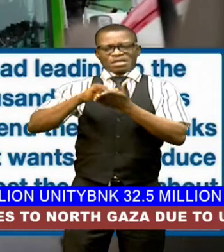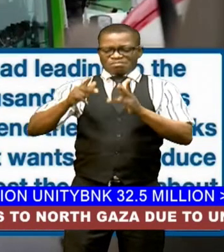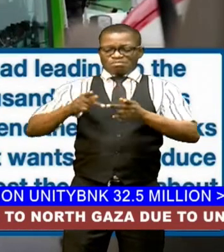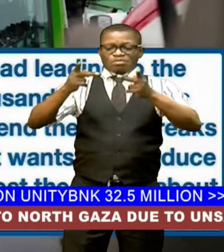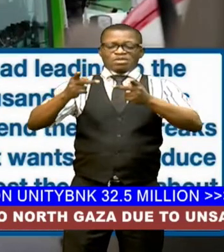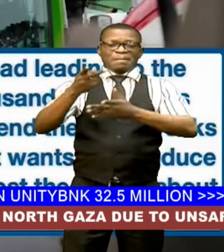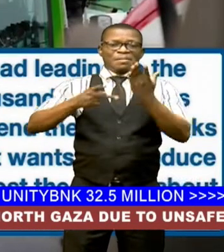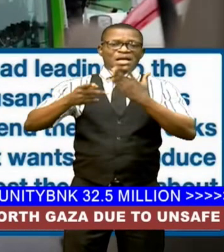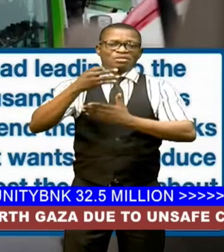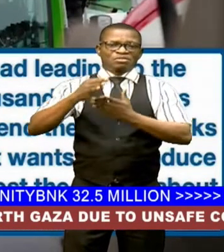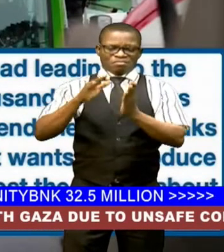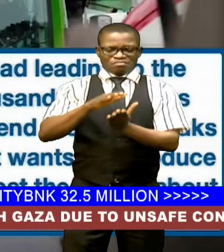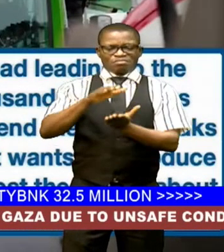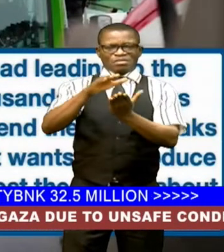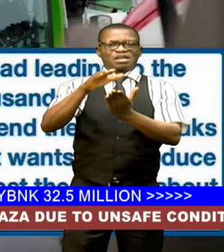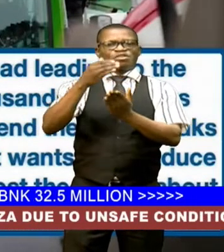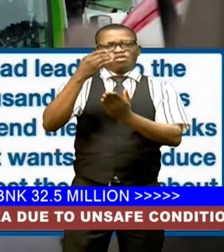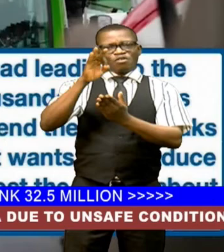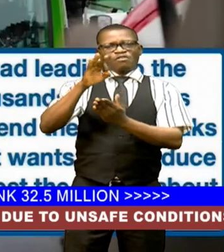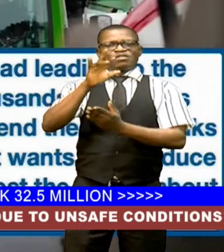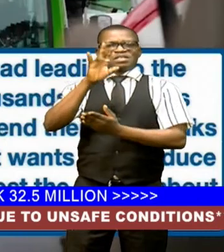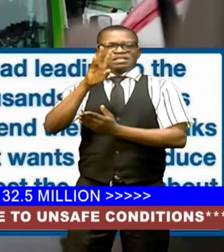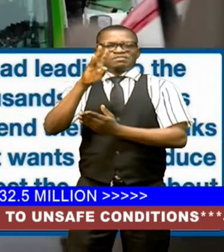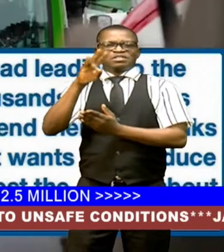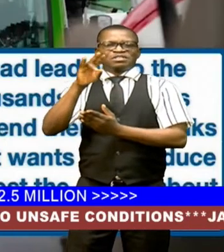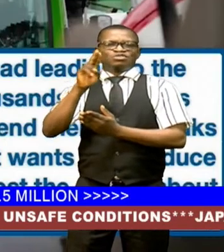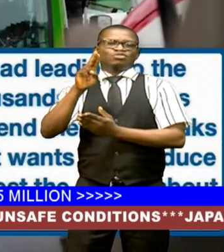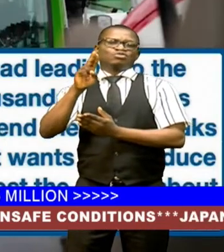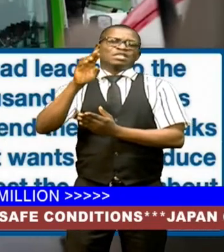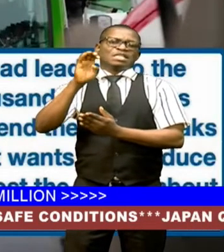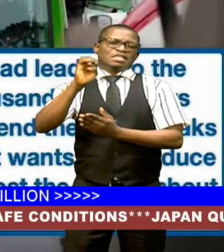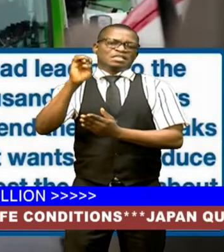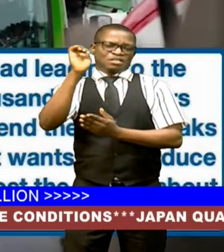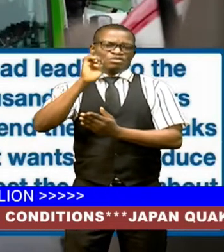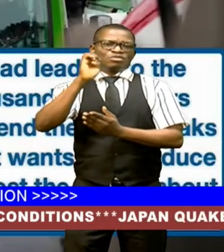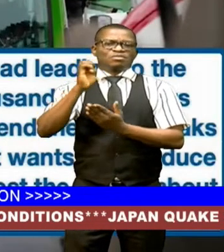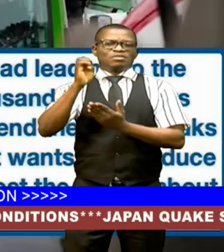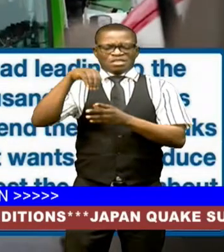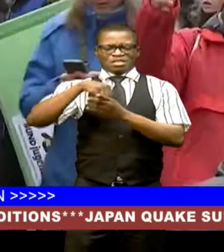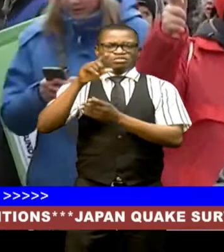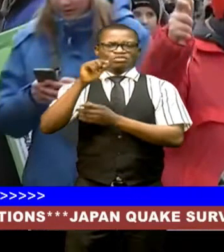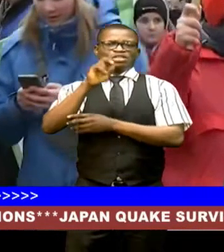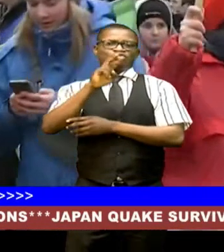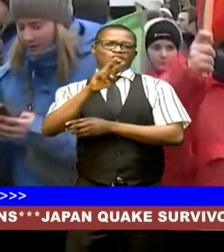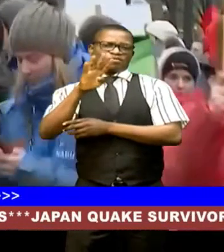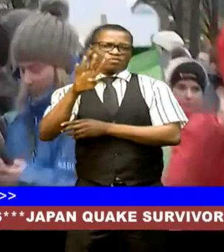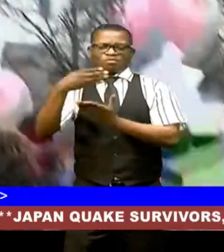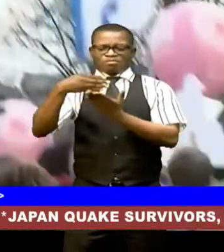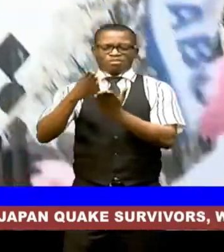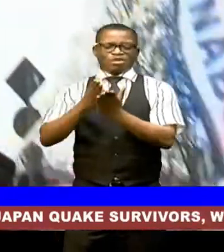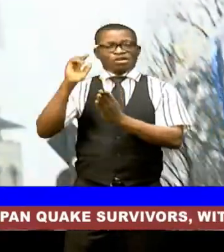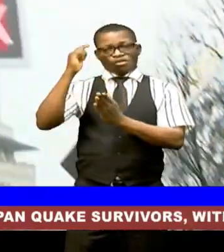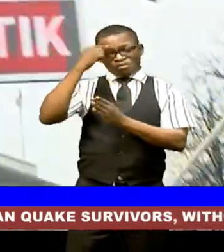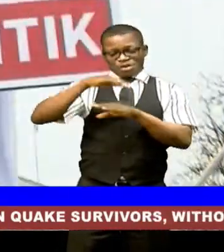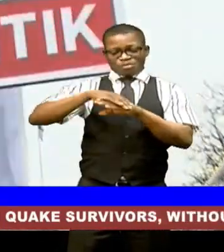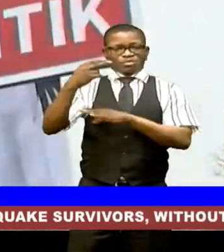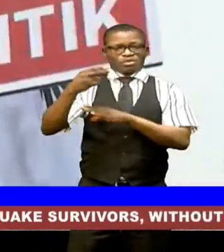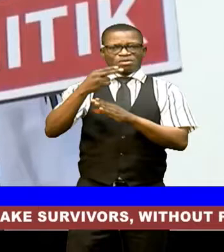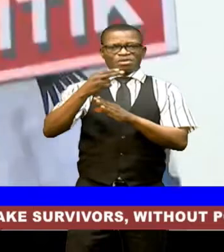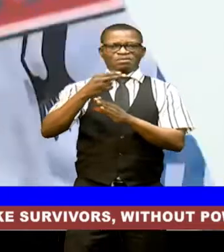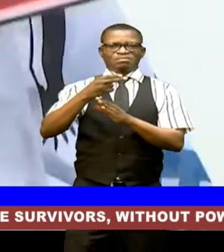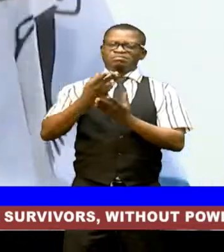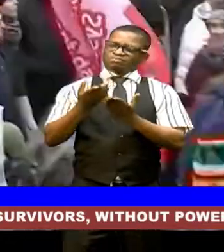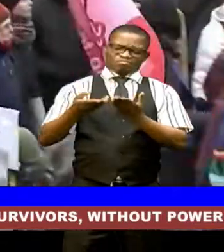a package to fill a 17 billion euro hole in the 2024 budget the government on thursday climbed down